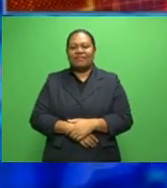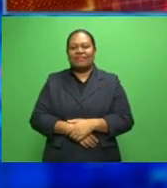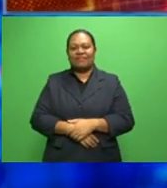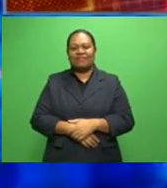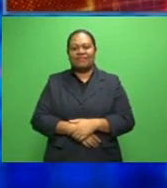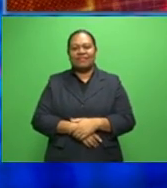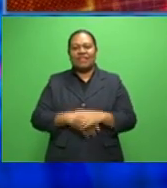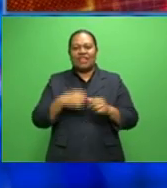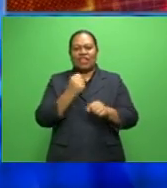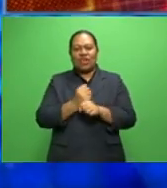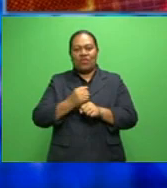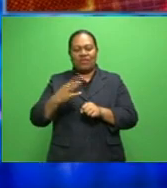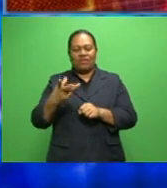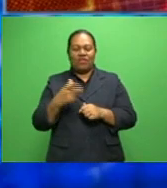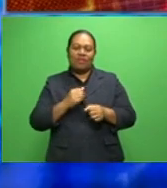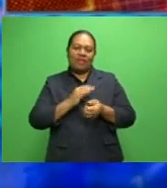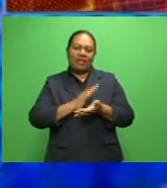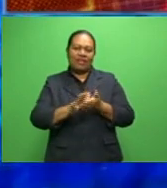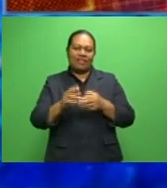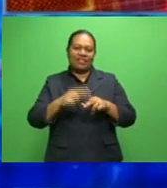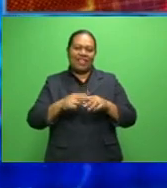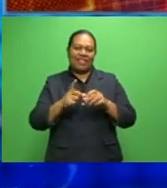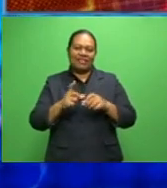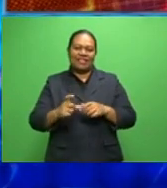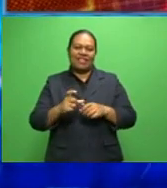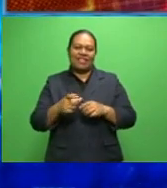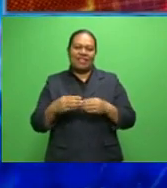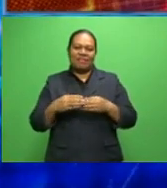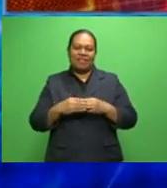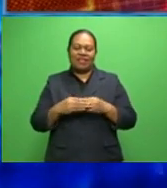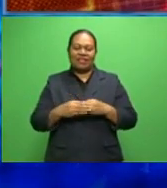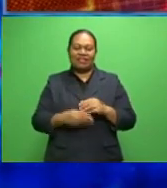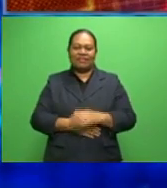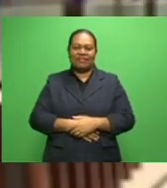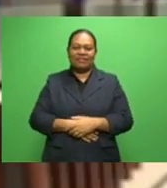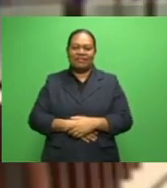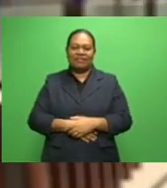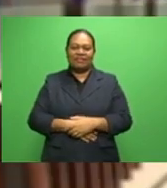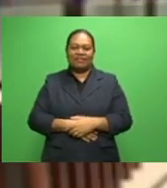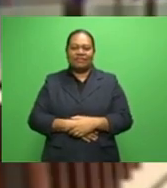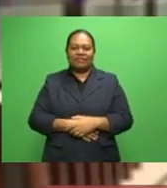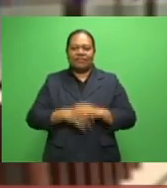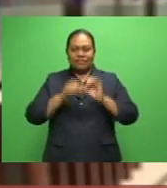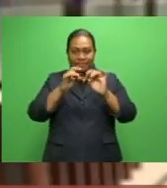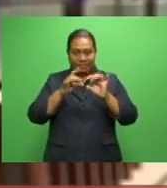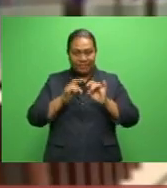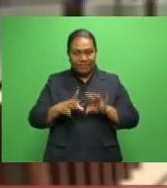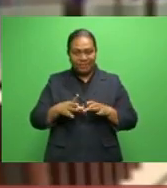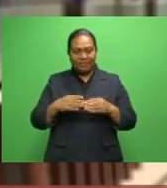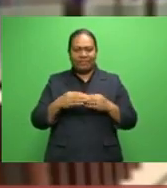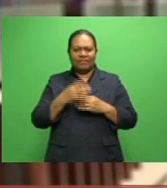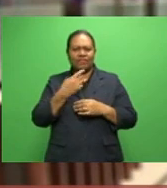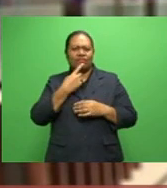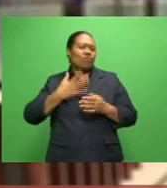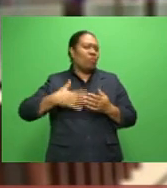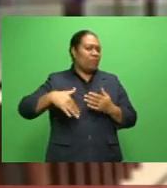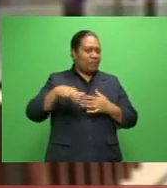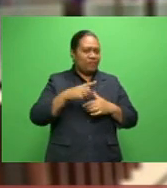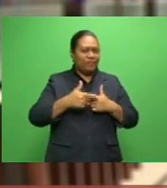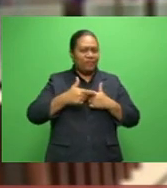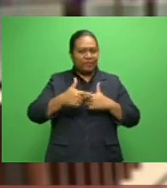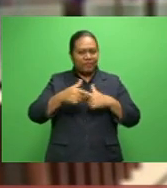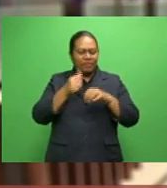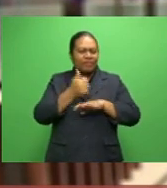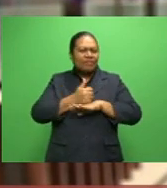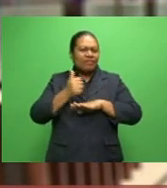Gary from HFC Bank joins us now with the latest from the money market. Australia's central bank called on every level of government to